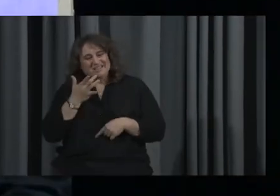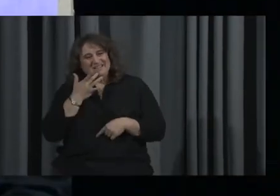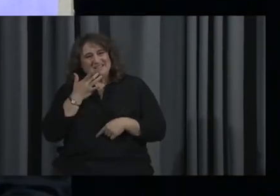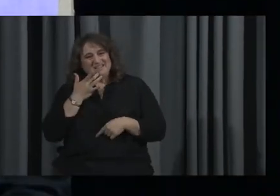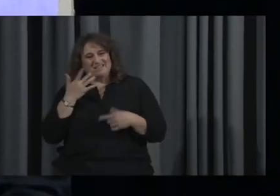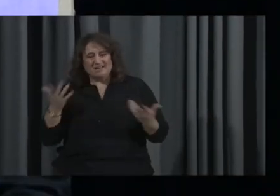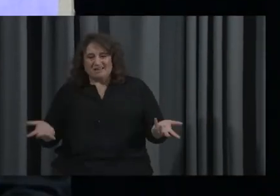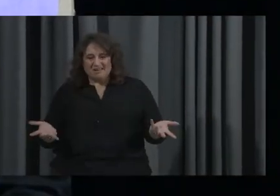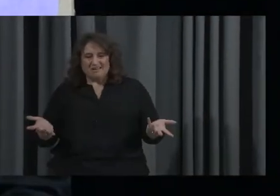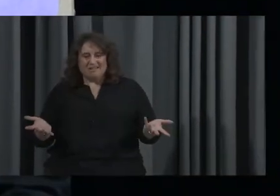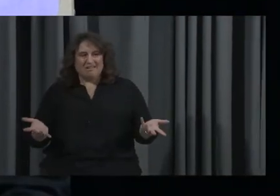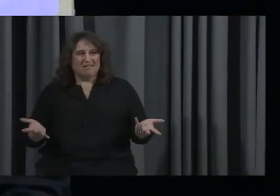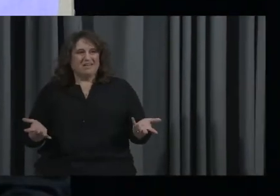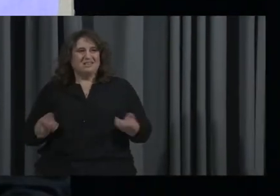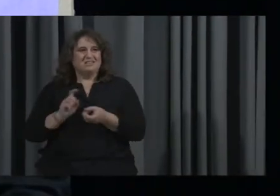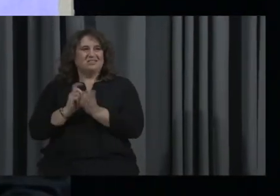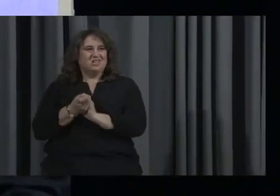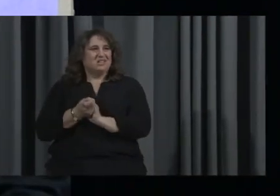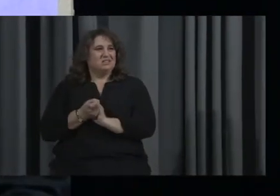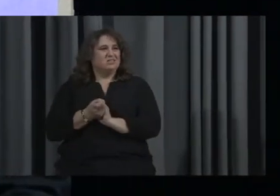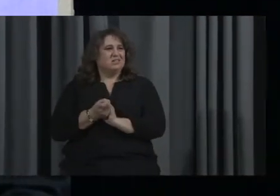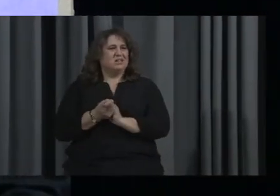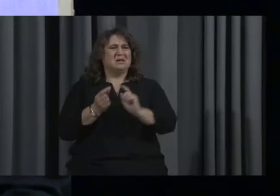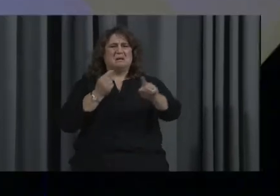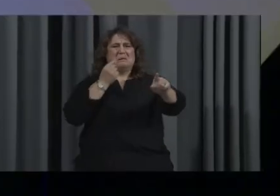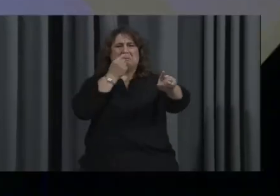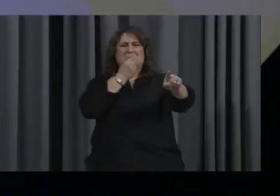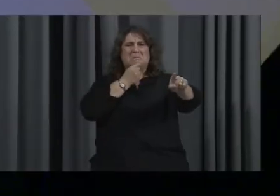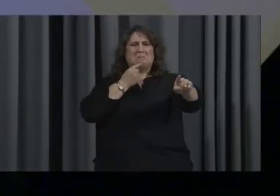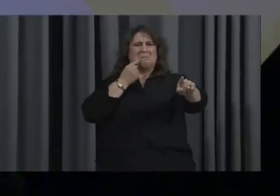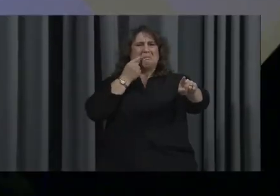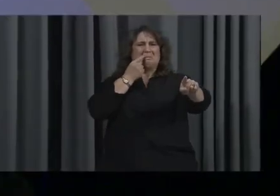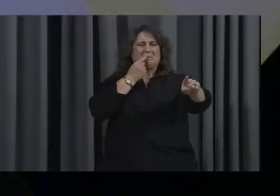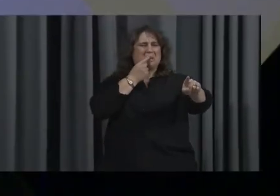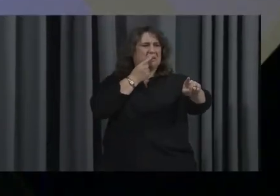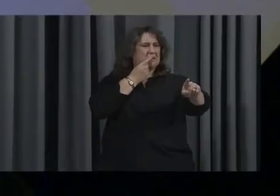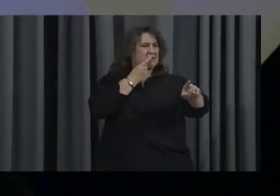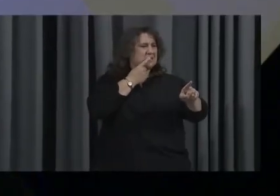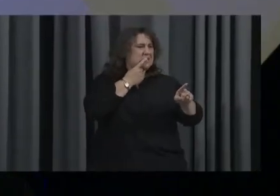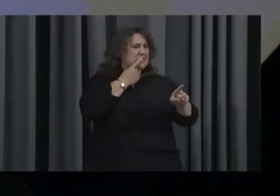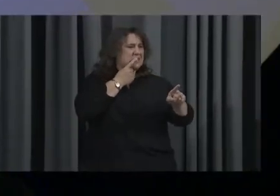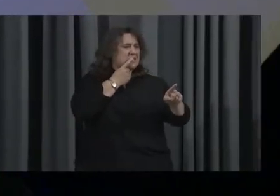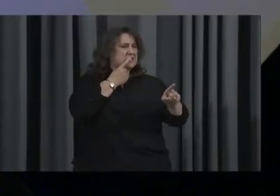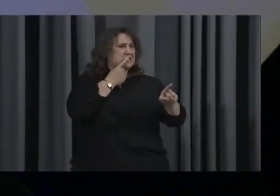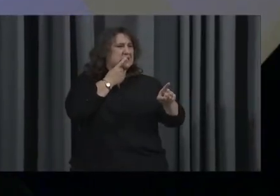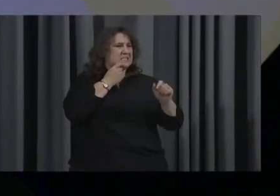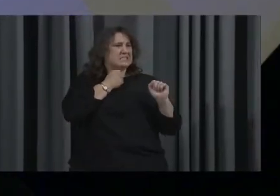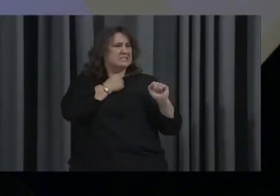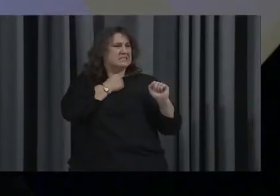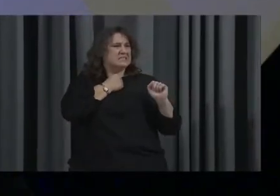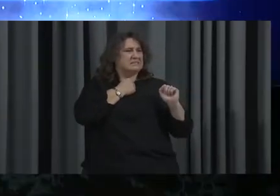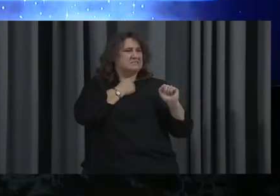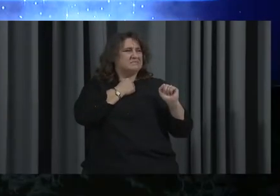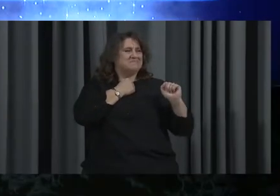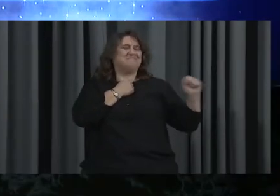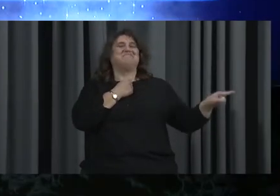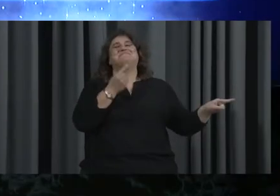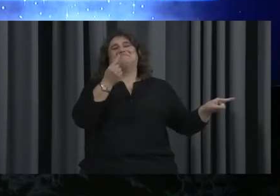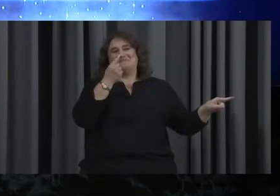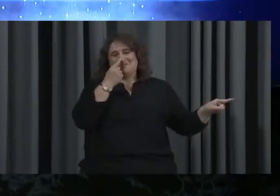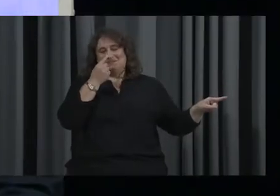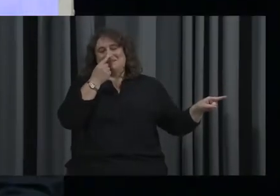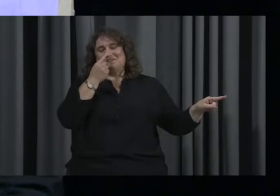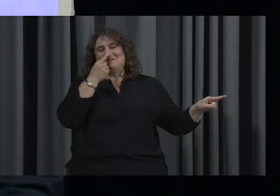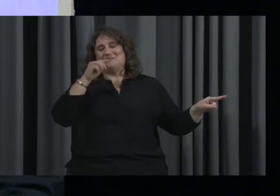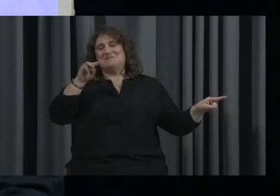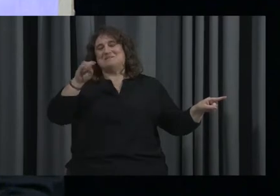Let's see. Is it the mouth? No. No. I got one minute. Yeah. It actually is the nose, so